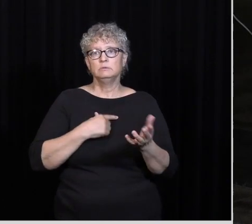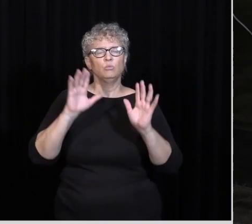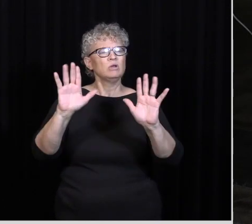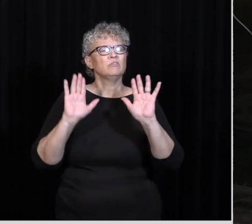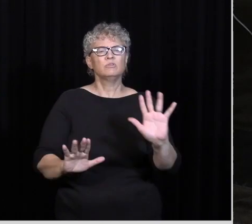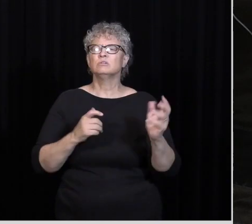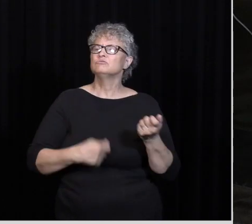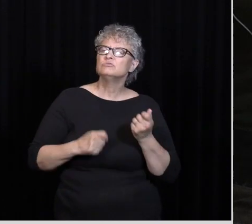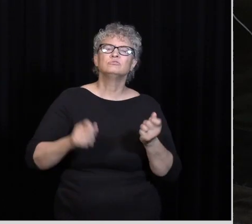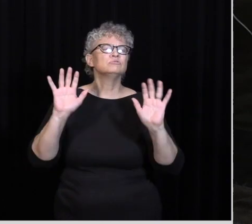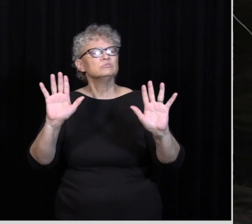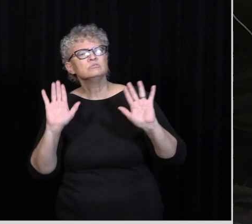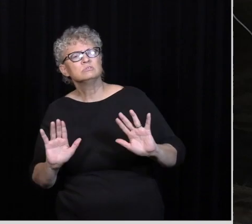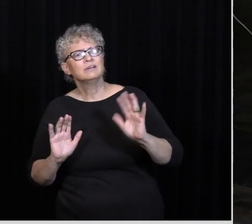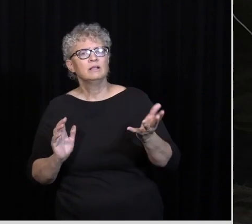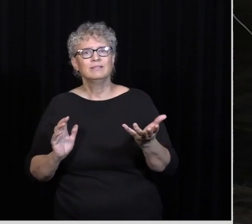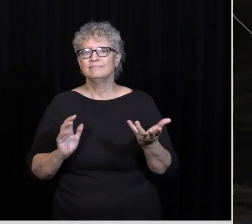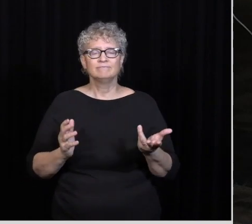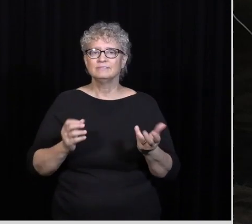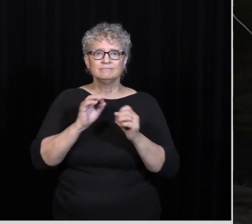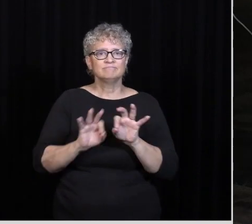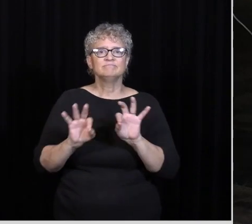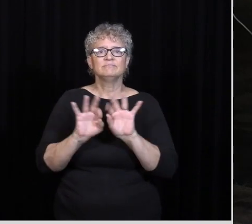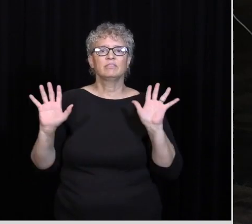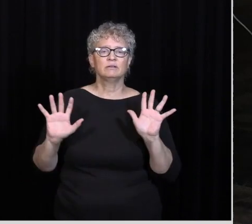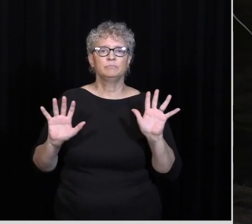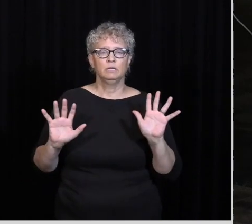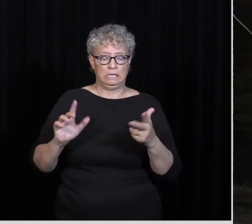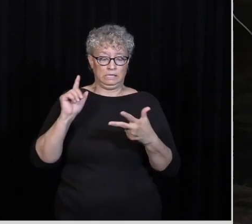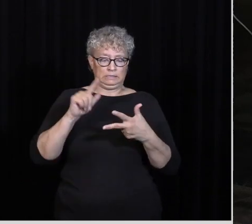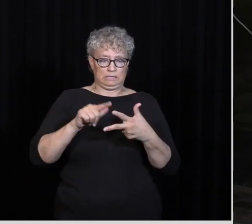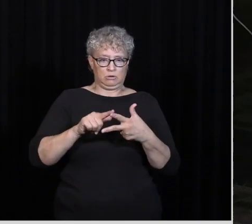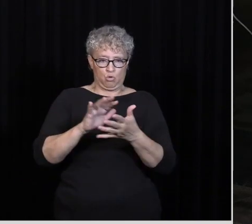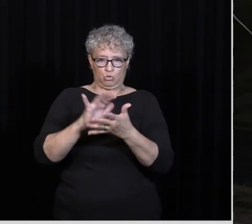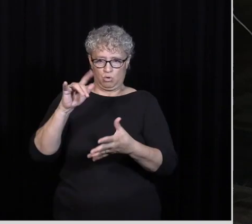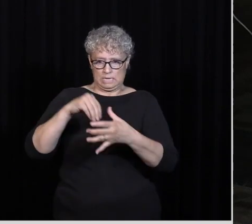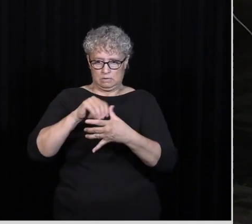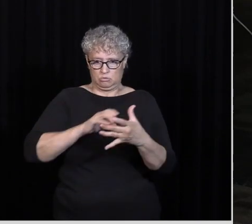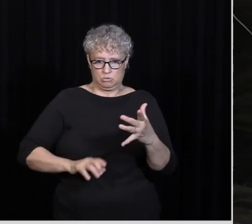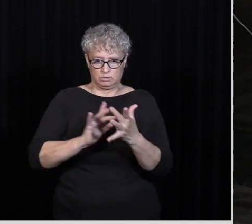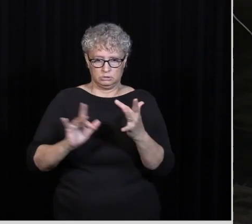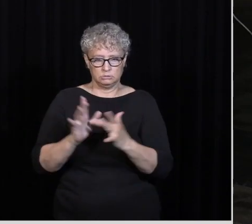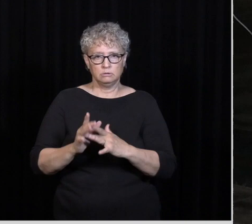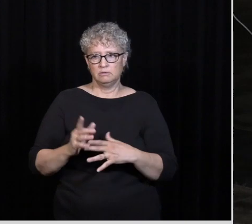It's what the fakers do Second We glory in Christ Jesus Do you know The false teachers The fakers The dogs The evil